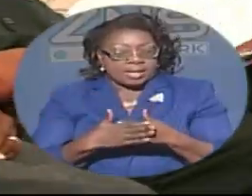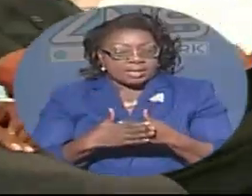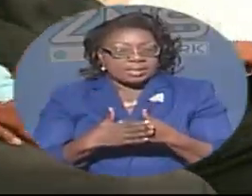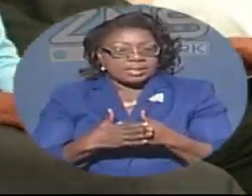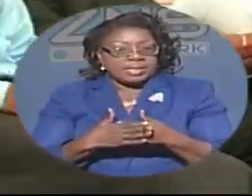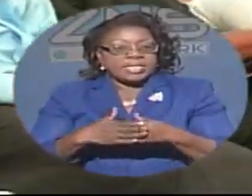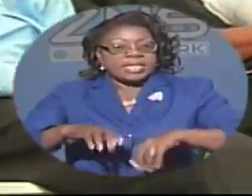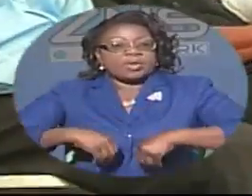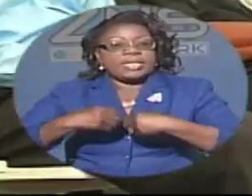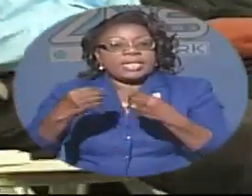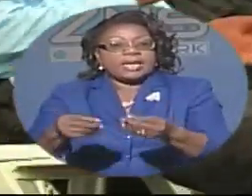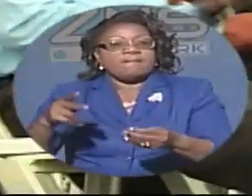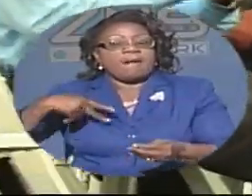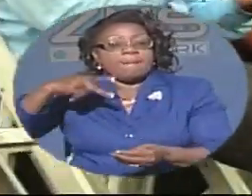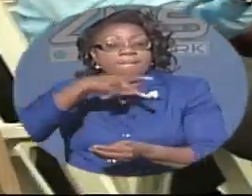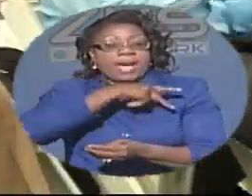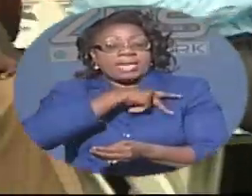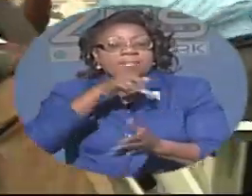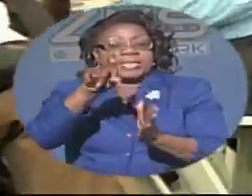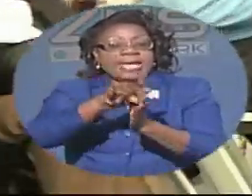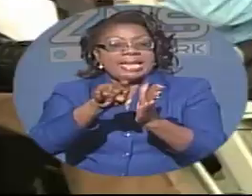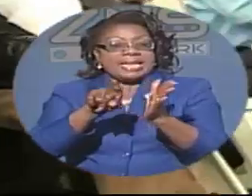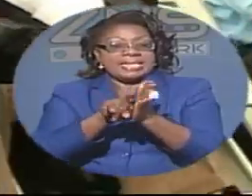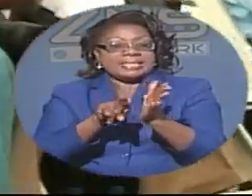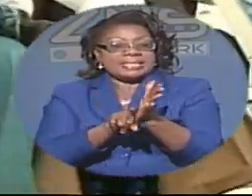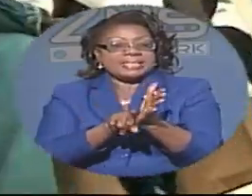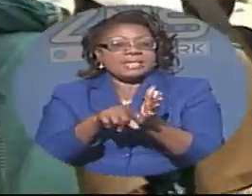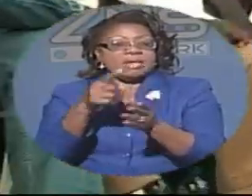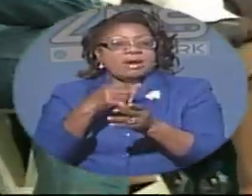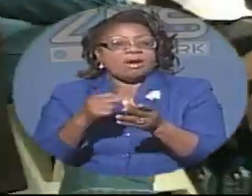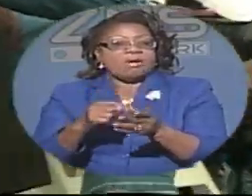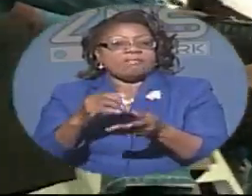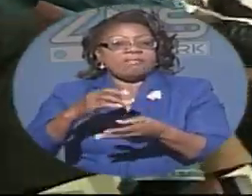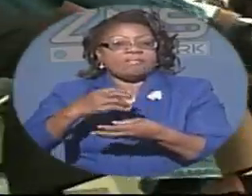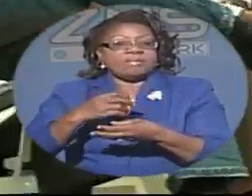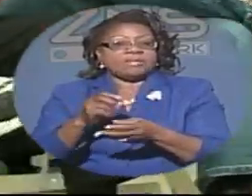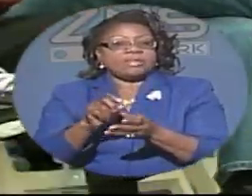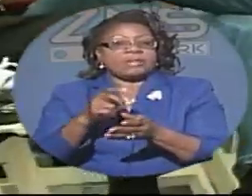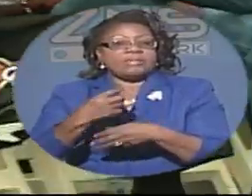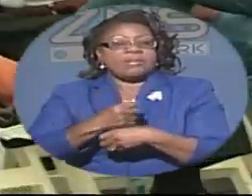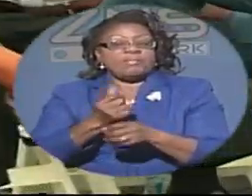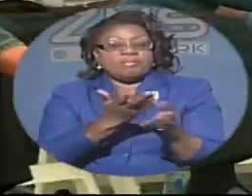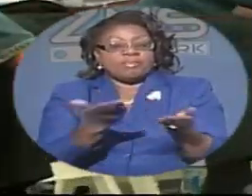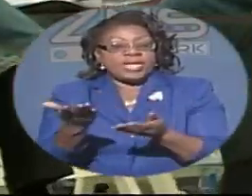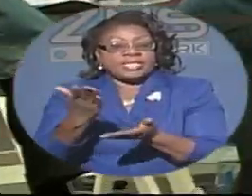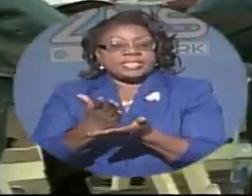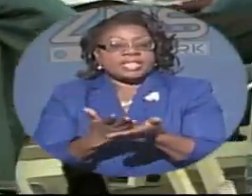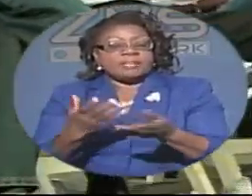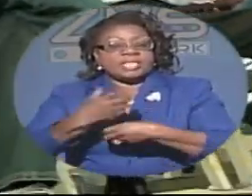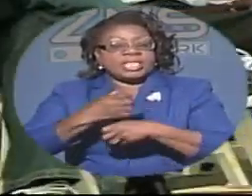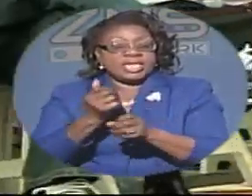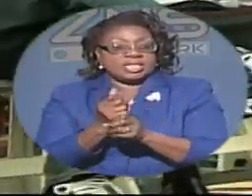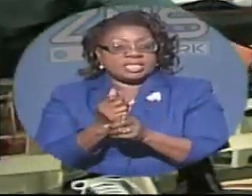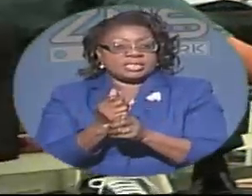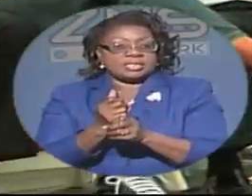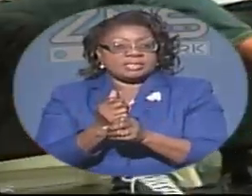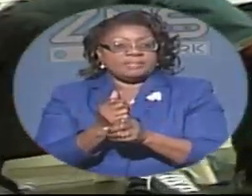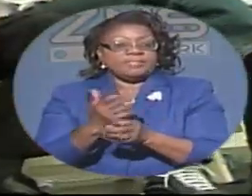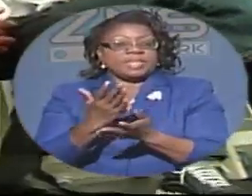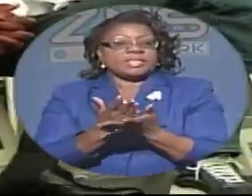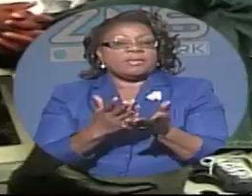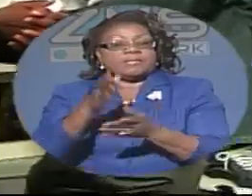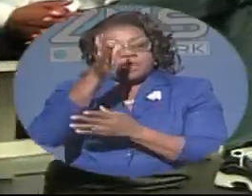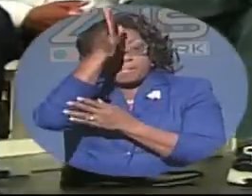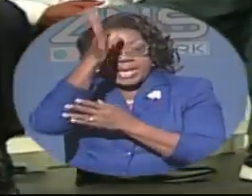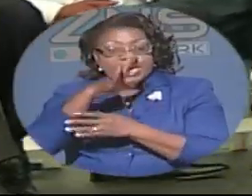parliament with a list of strategic recommendations that they hope will be implemented zns news got feedback from a range of men who took part in the